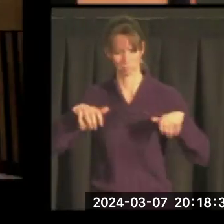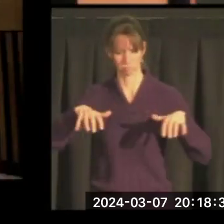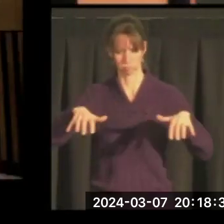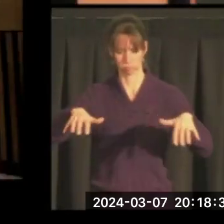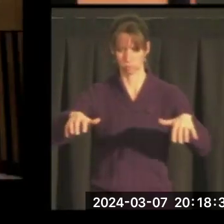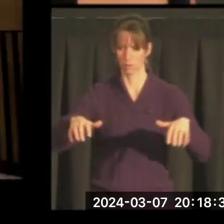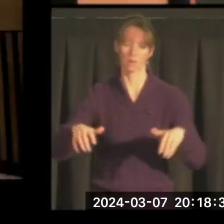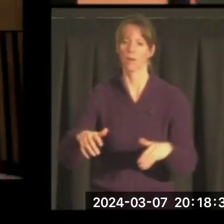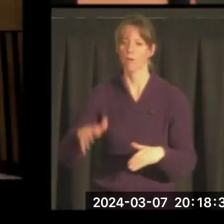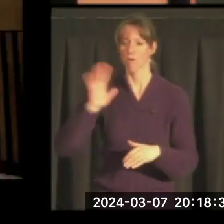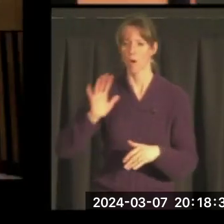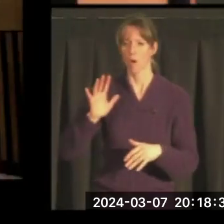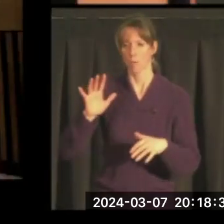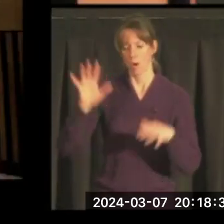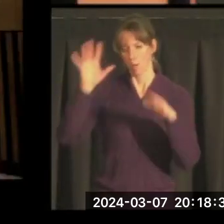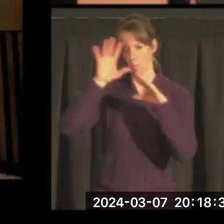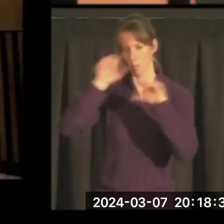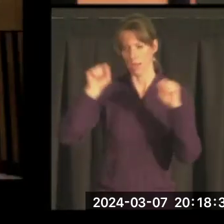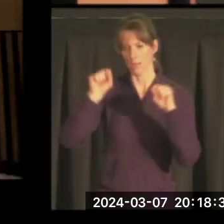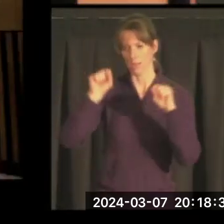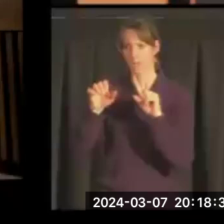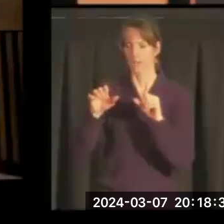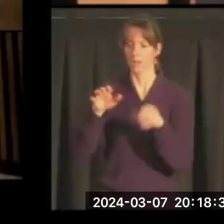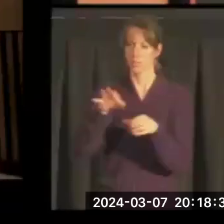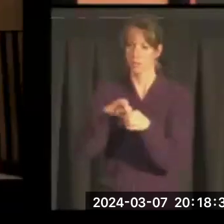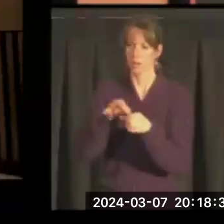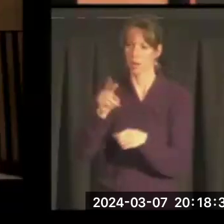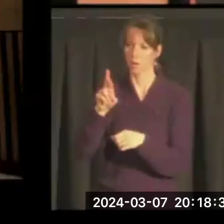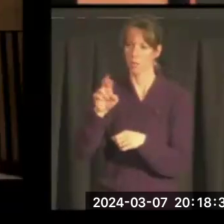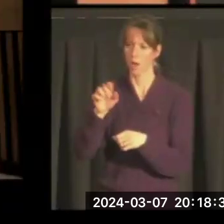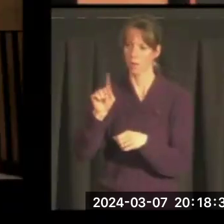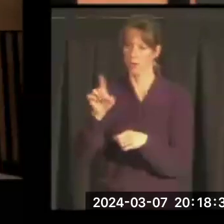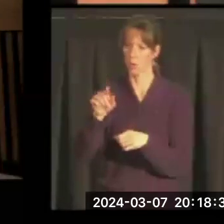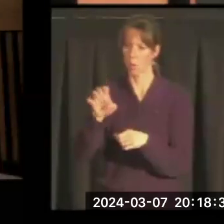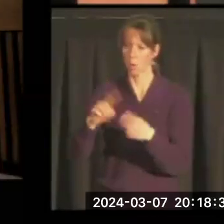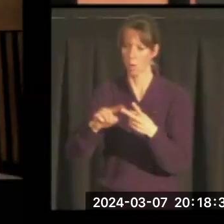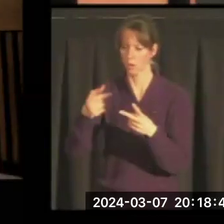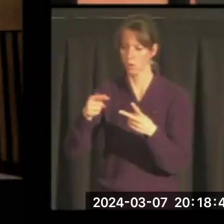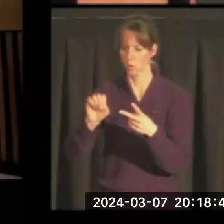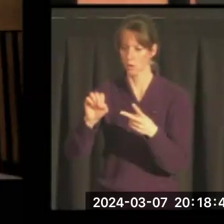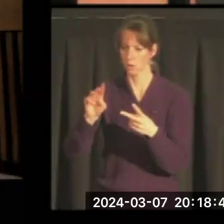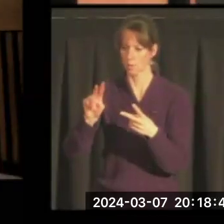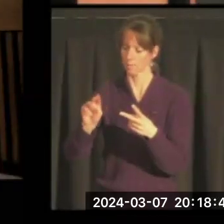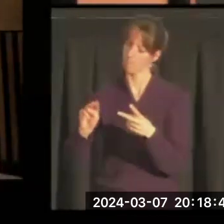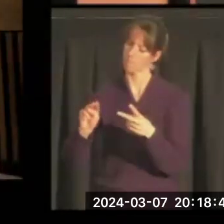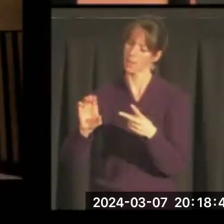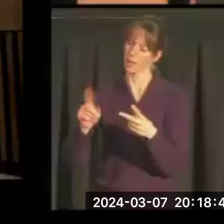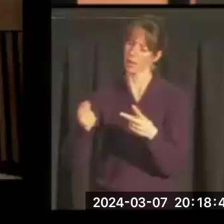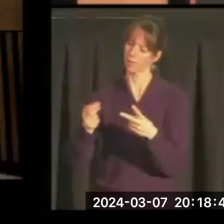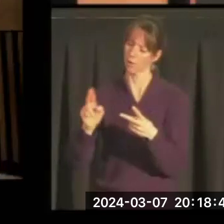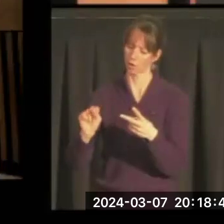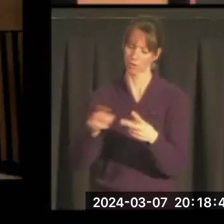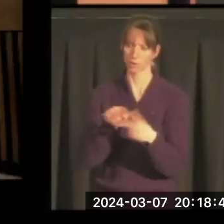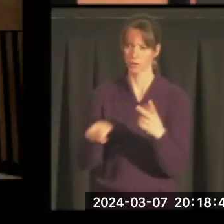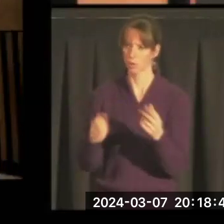Former presidential nominees, Robert Dole, George McGovern, were there. So much of the